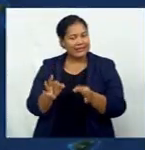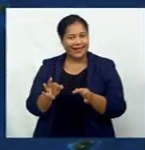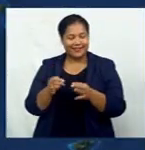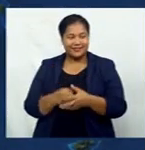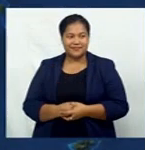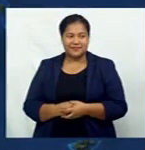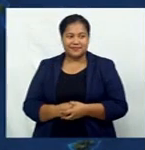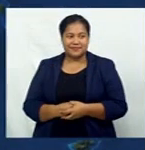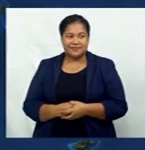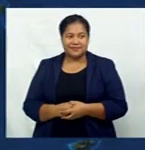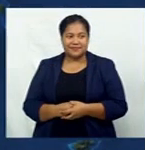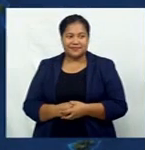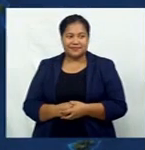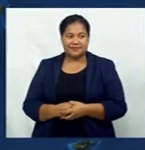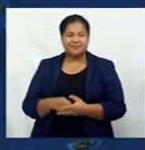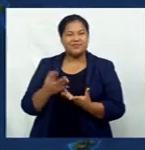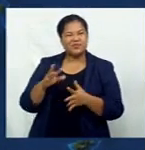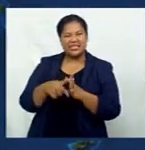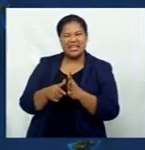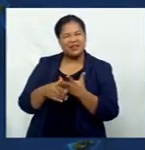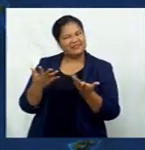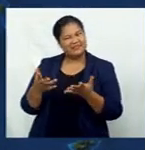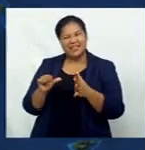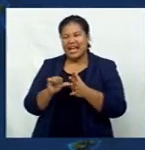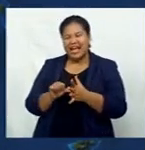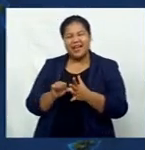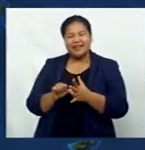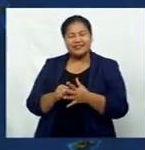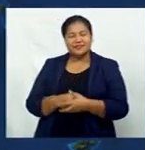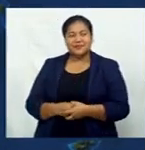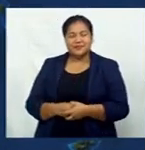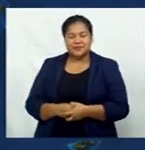athletes in those countries are finding it difficult to find